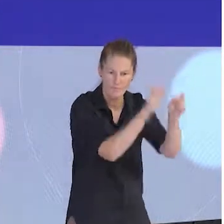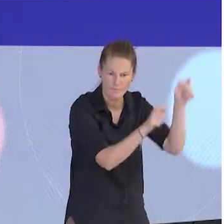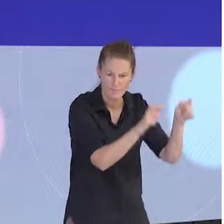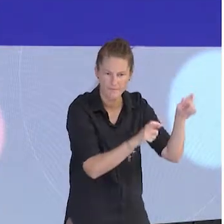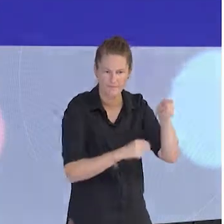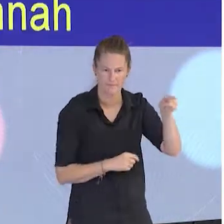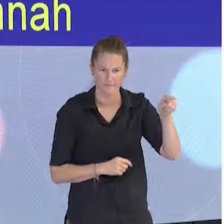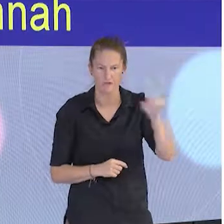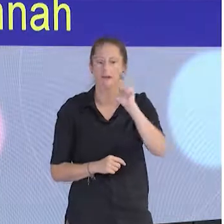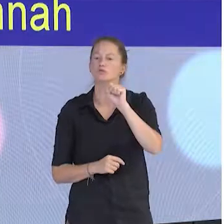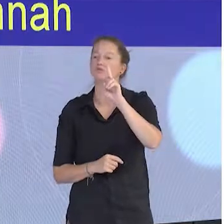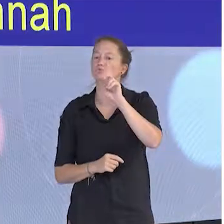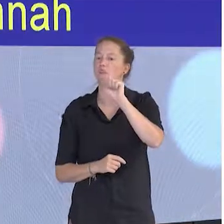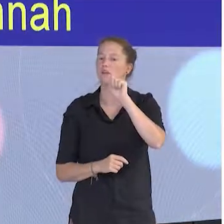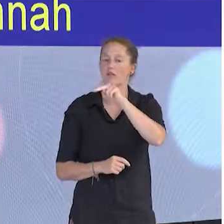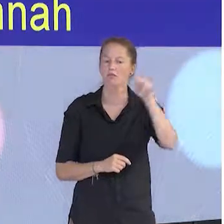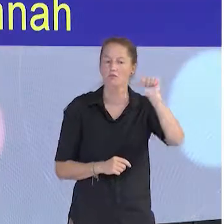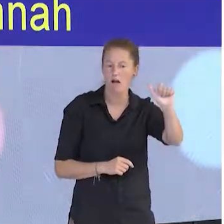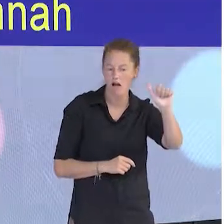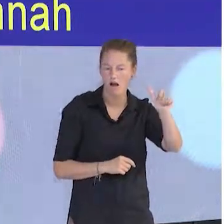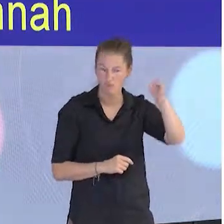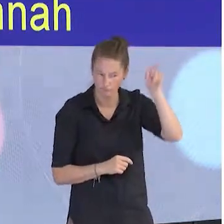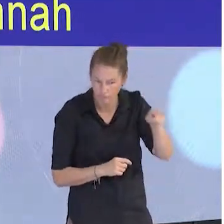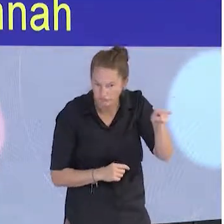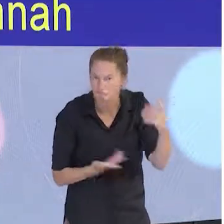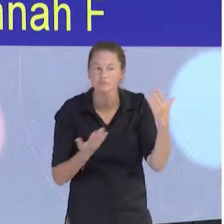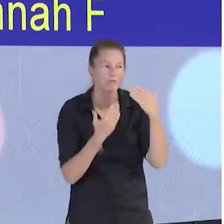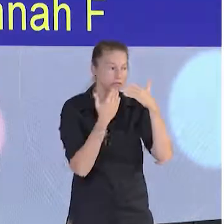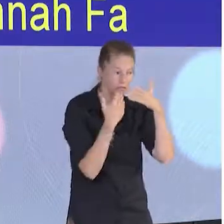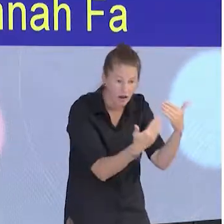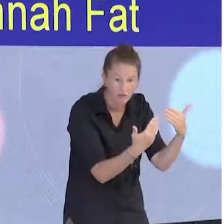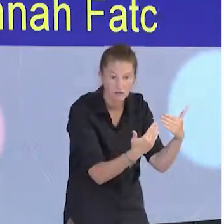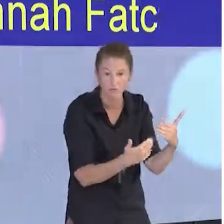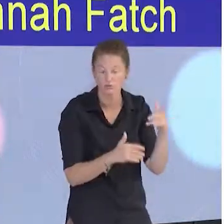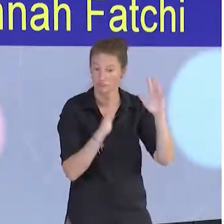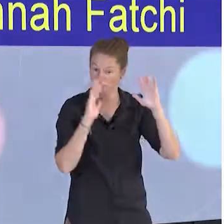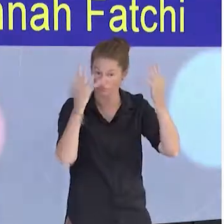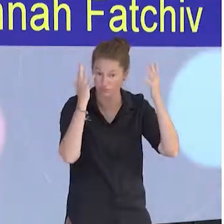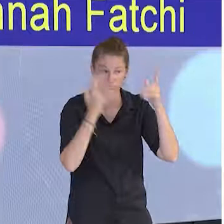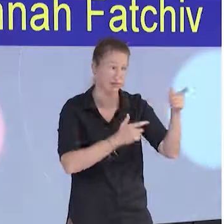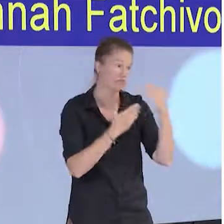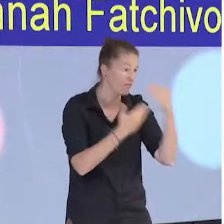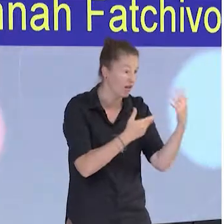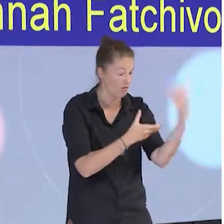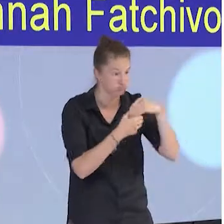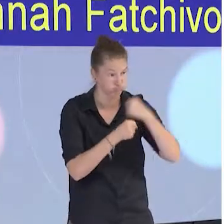you, Susanna.